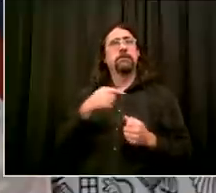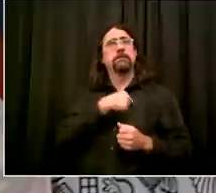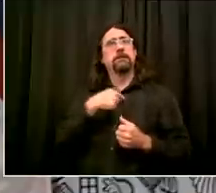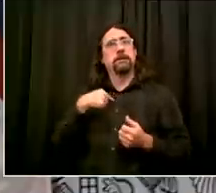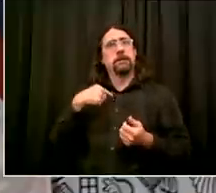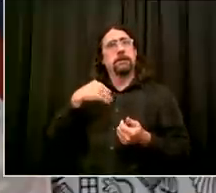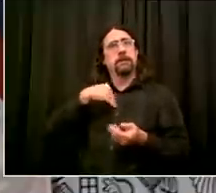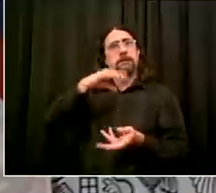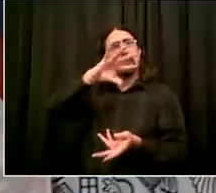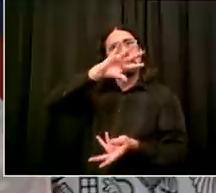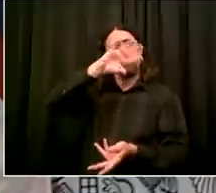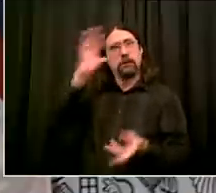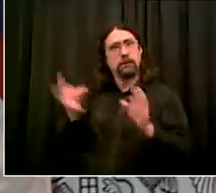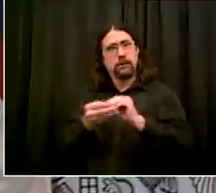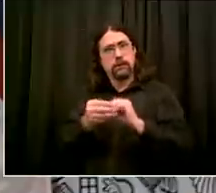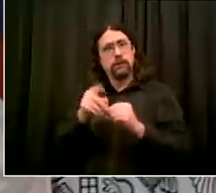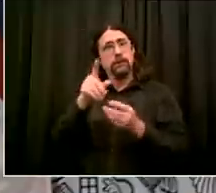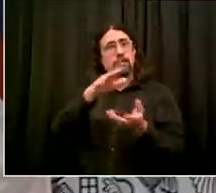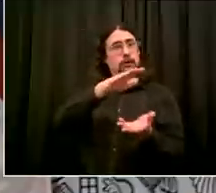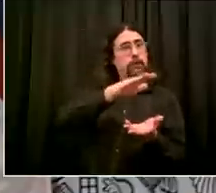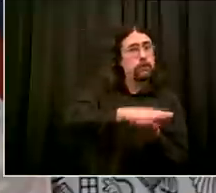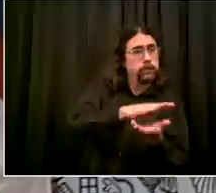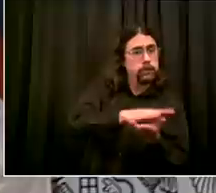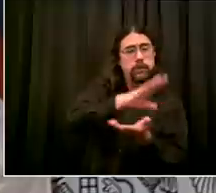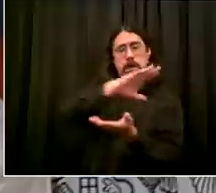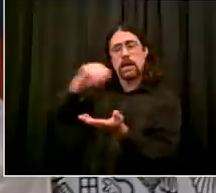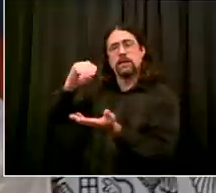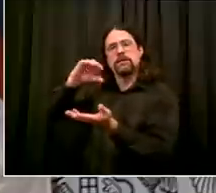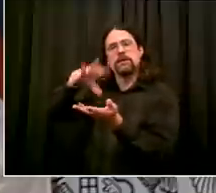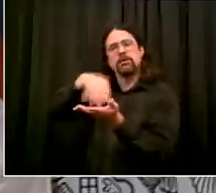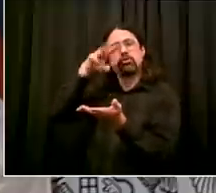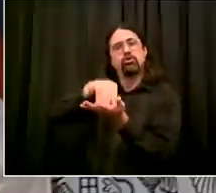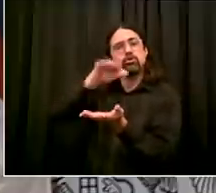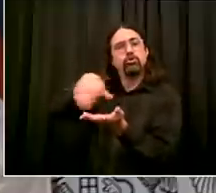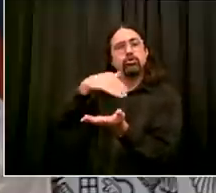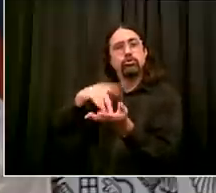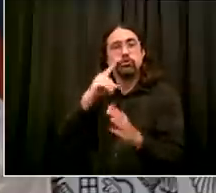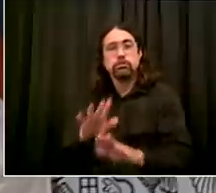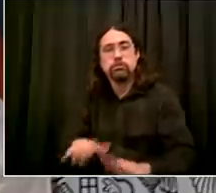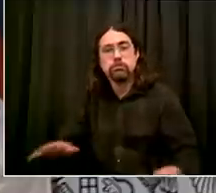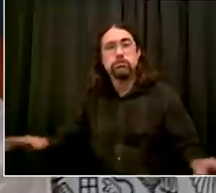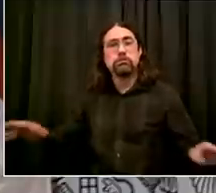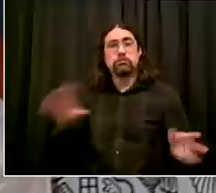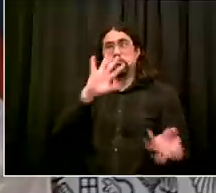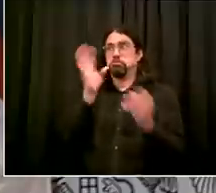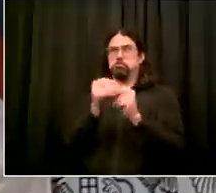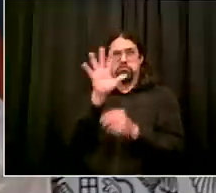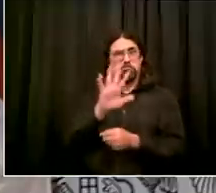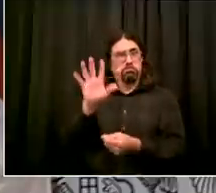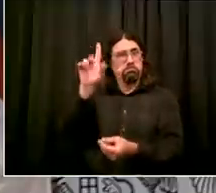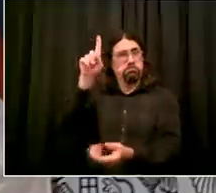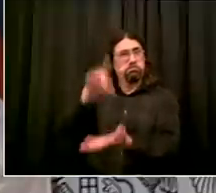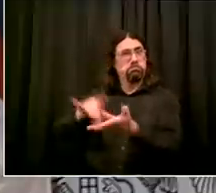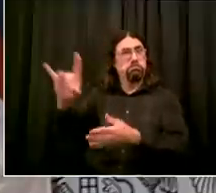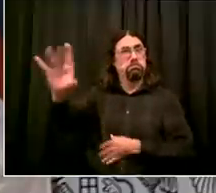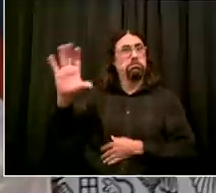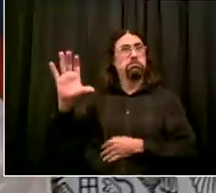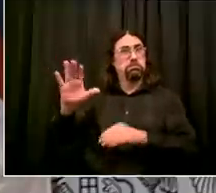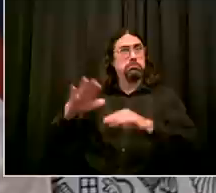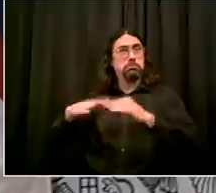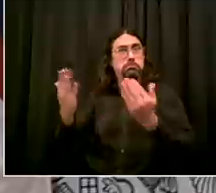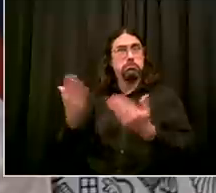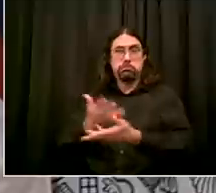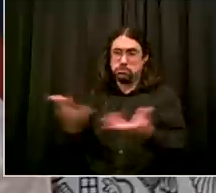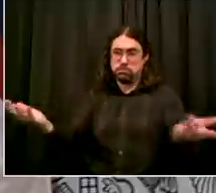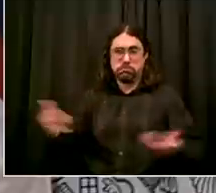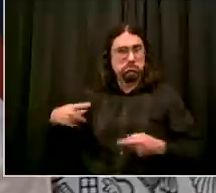going to take that same model and apply it to next tuesday and next thursday we'll be able to publicly say what the grand total number is soon as